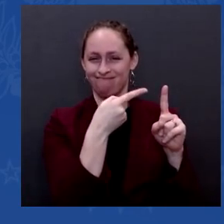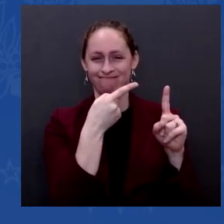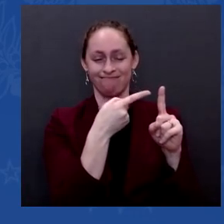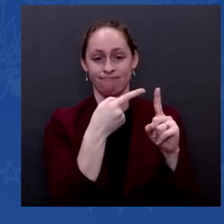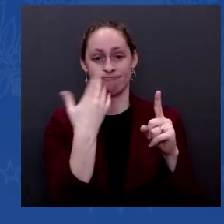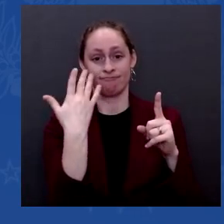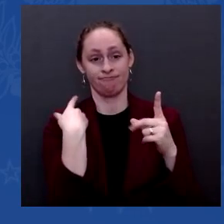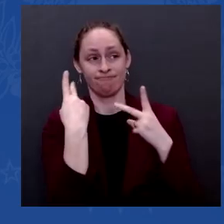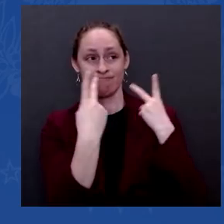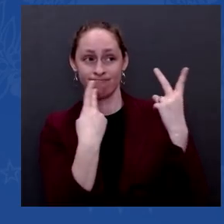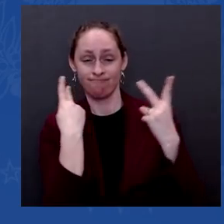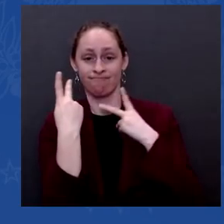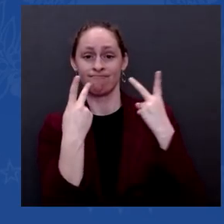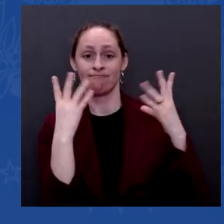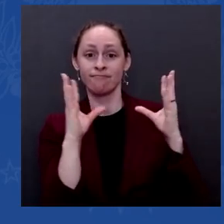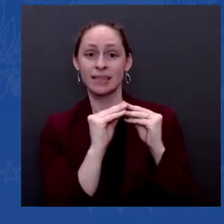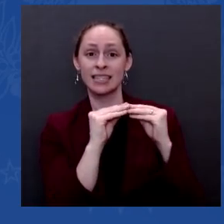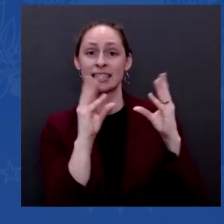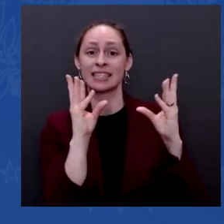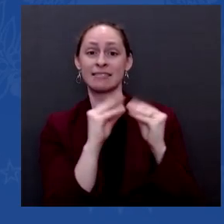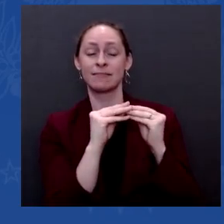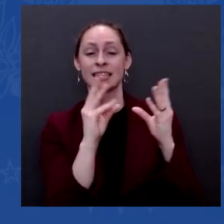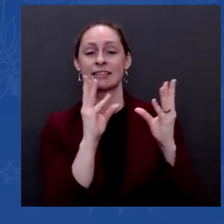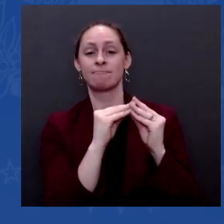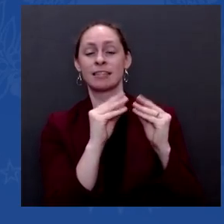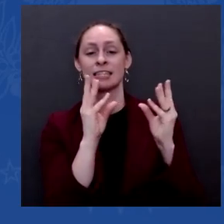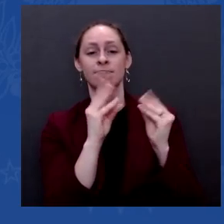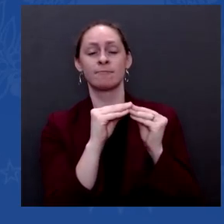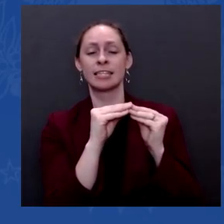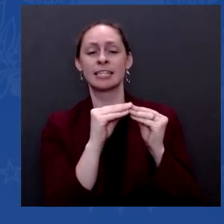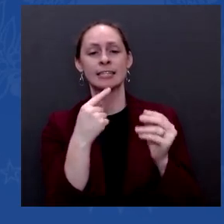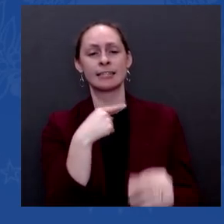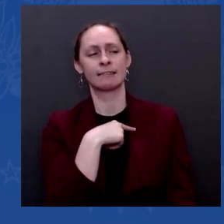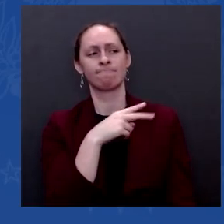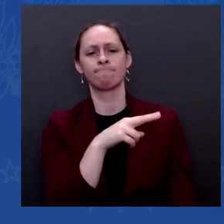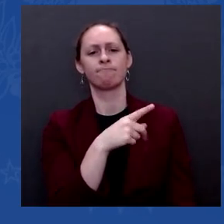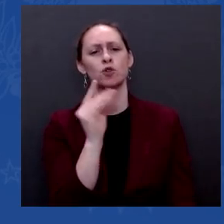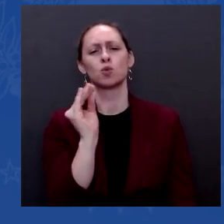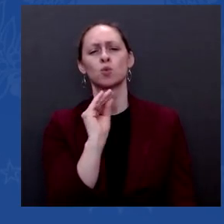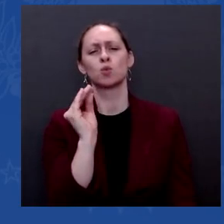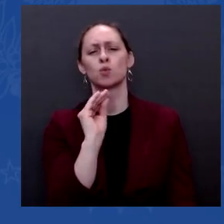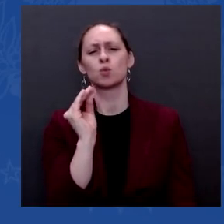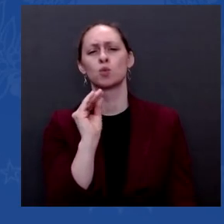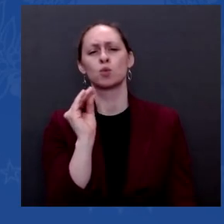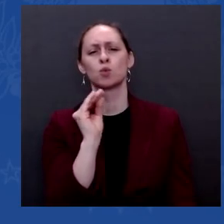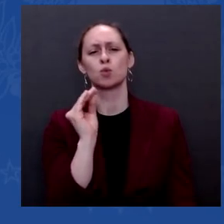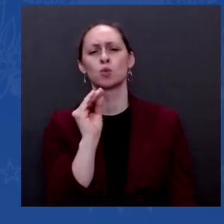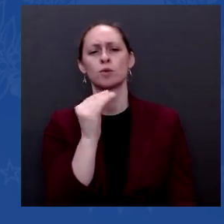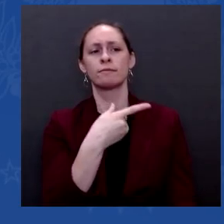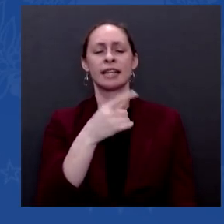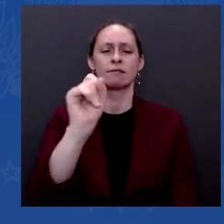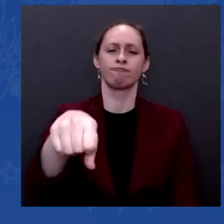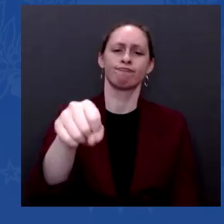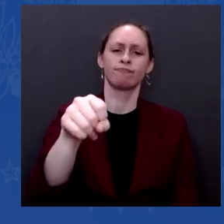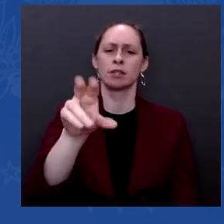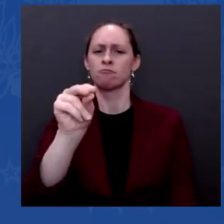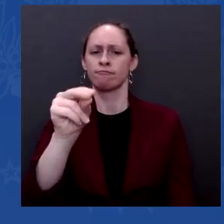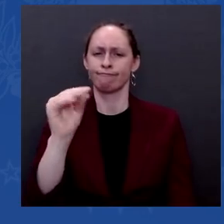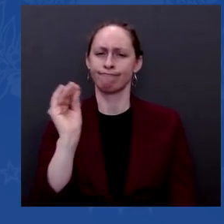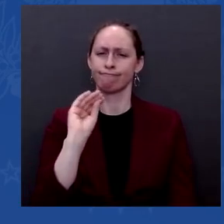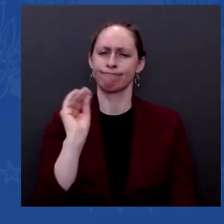the impression I get from my Secretary of State, my national security adviser, and my other senior officials that are doing these meetings,